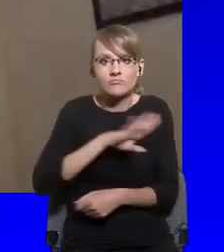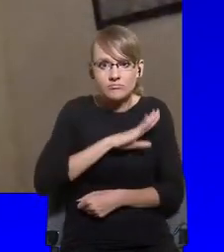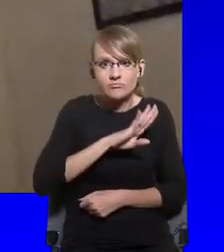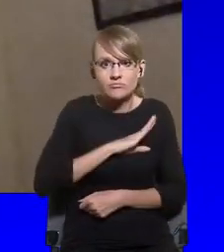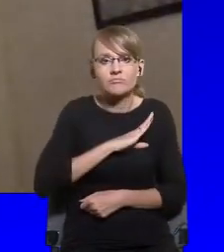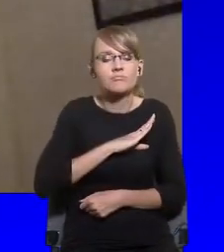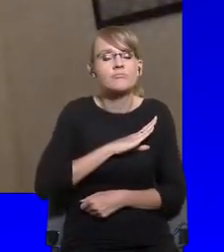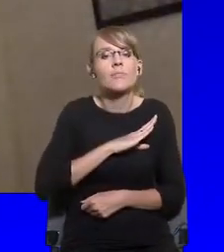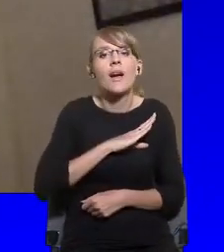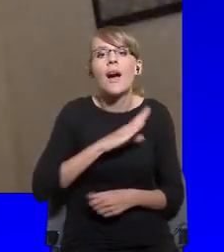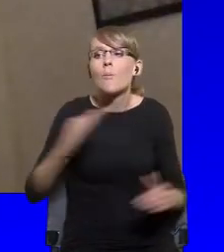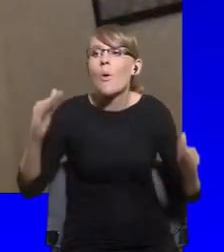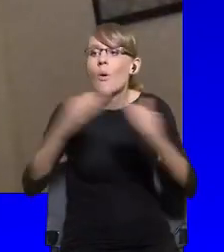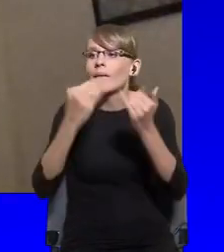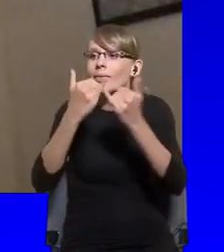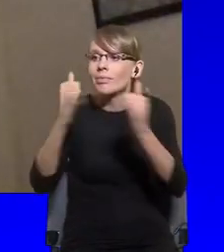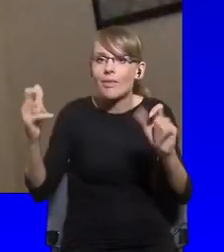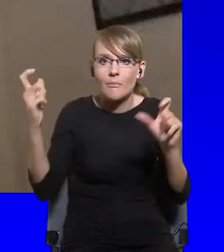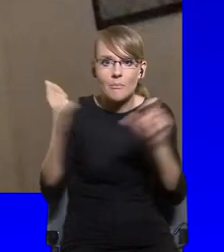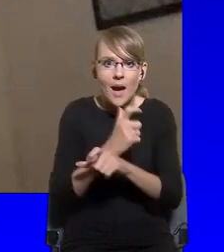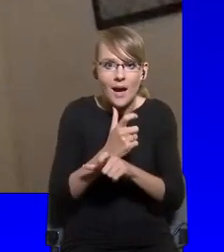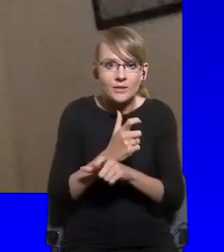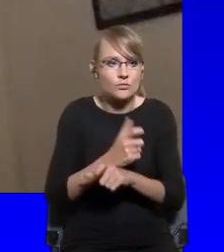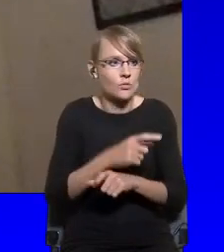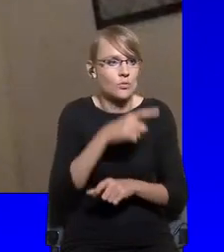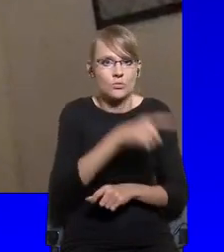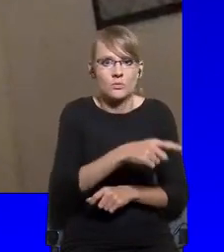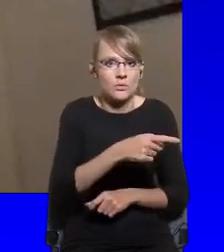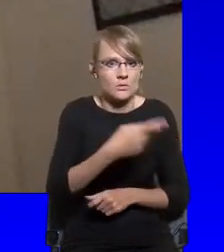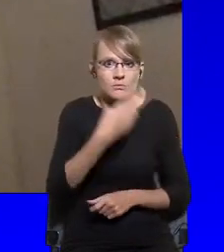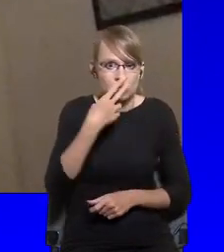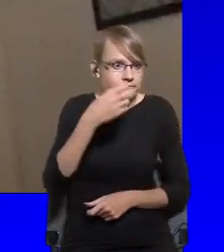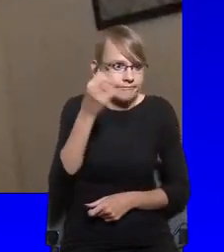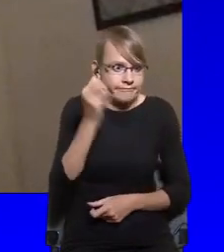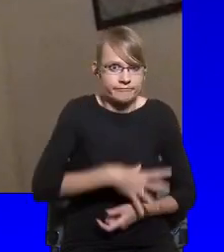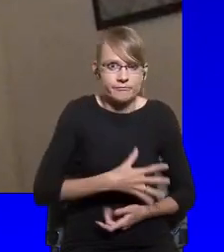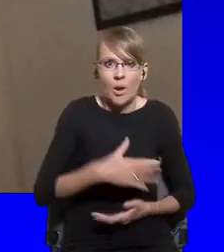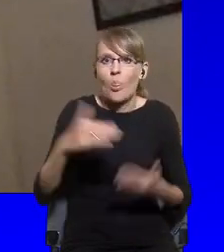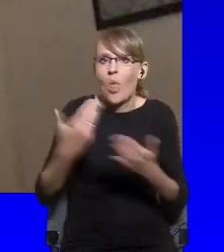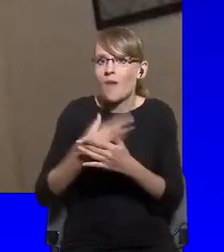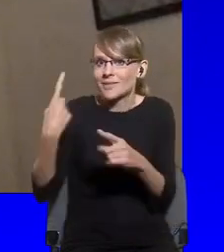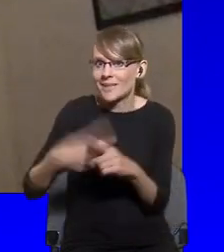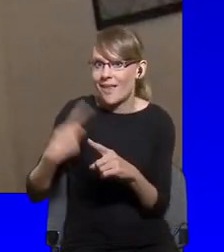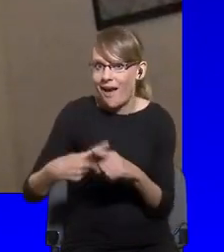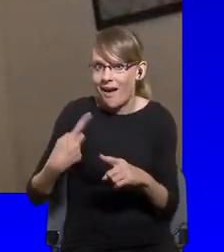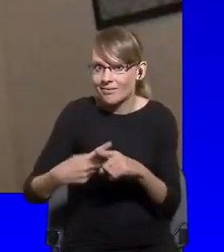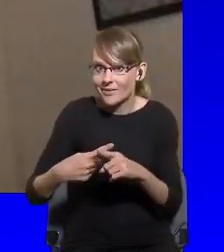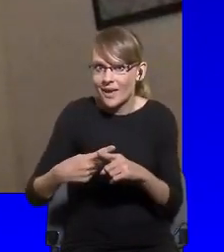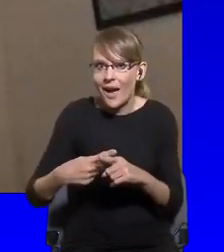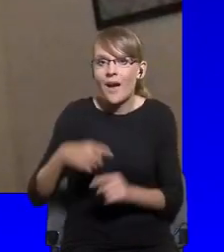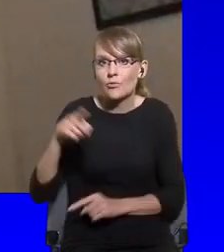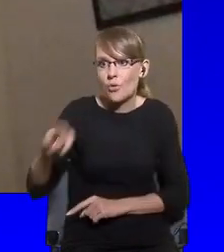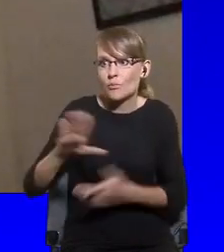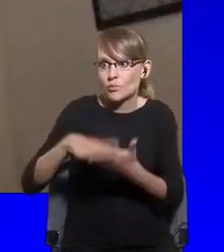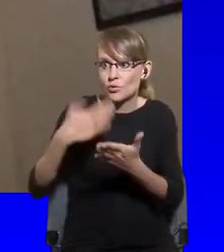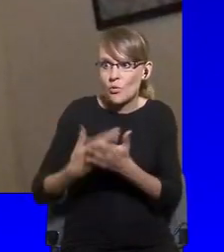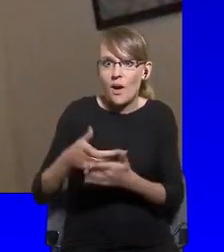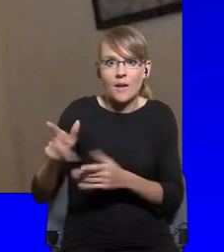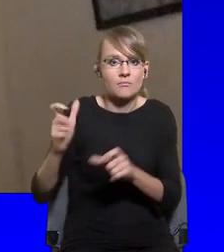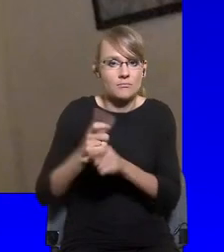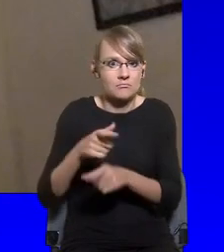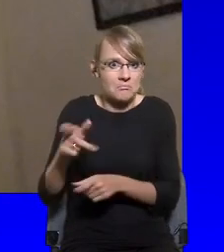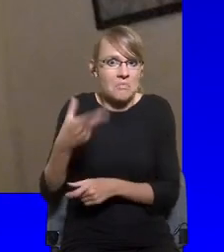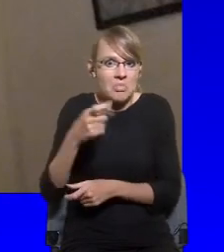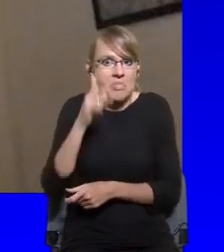other hand, where Jacinda Ardern has just won a kind of landslide victory, it's also very much to do with this